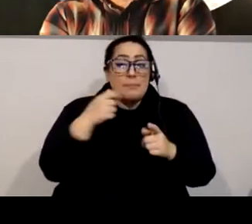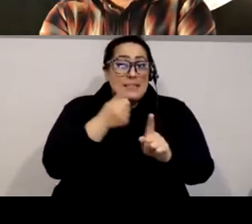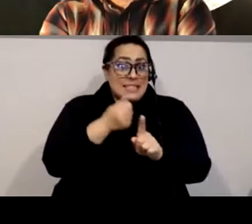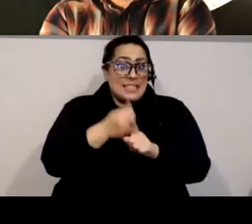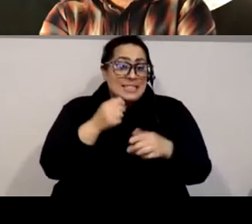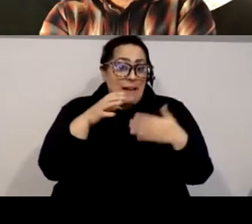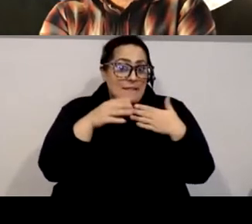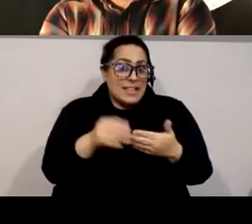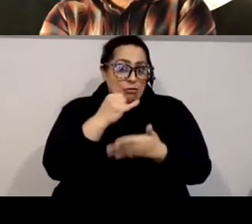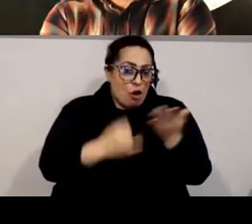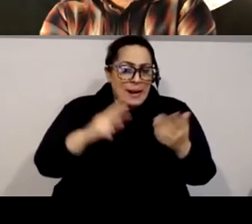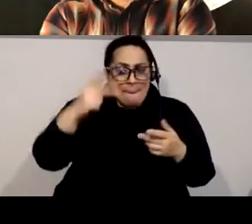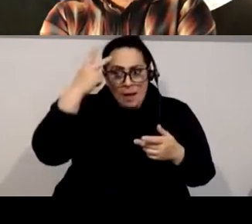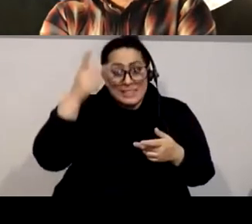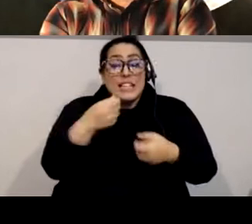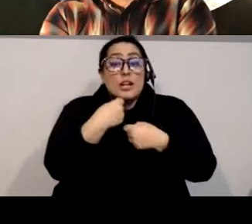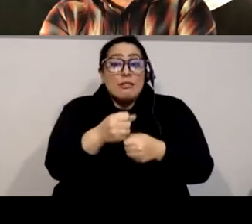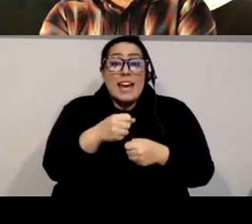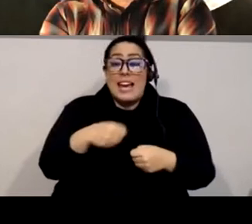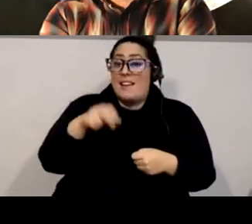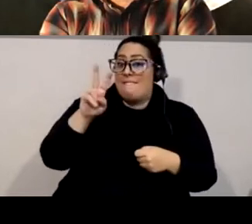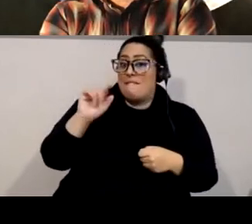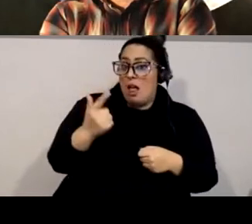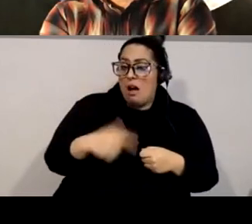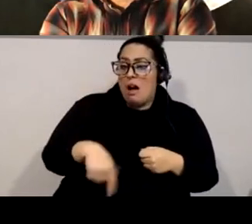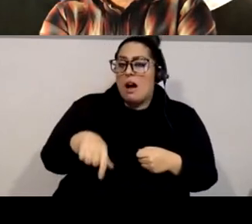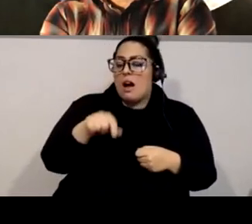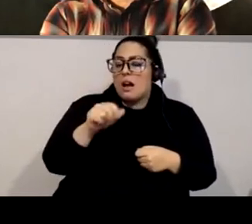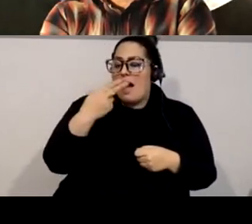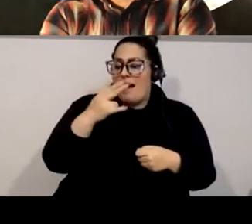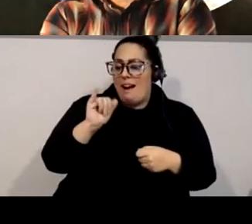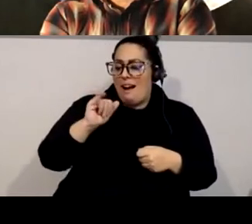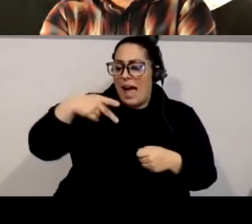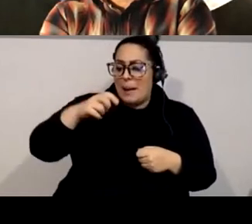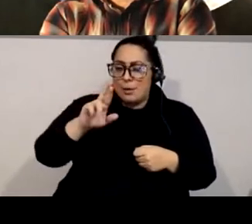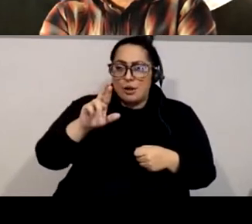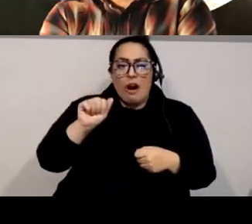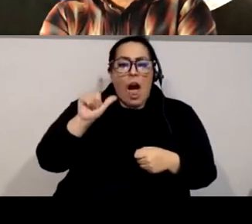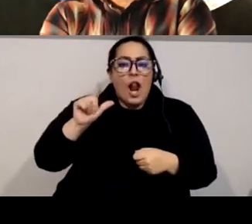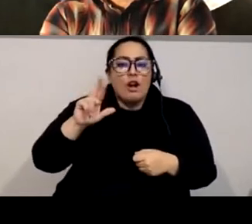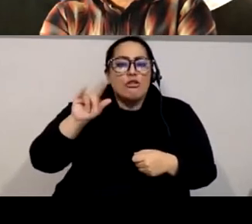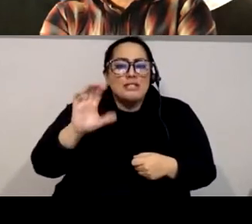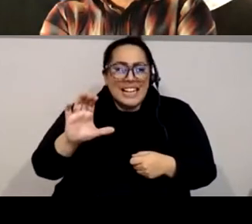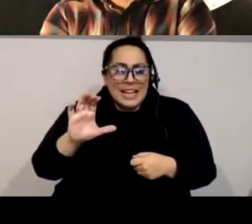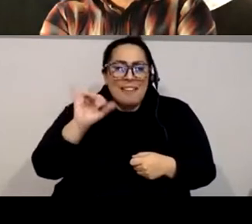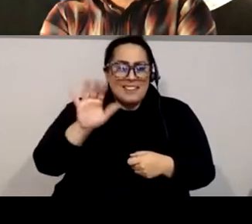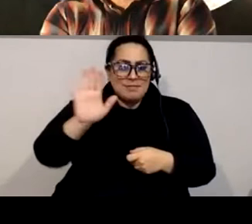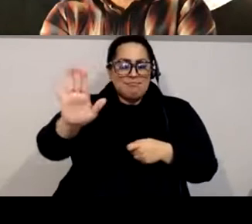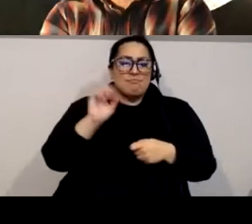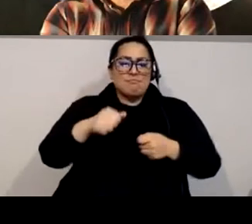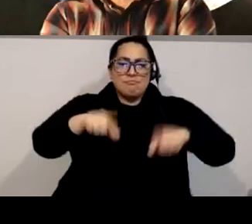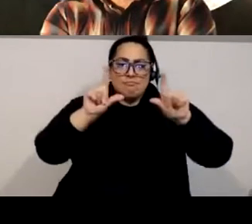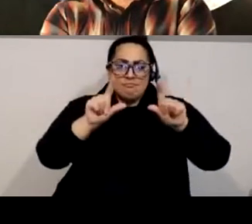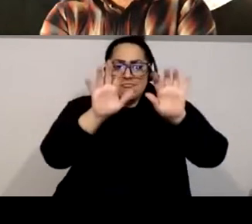co-founded the publication Hyperallergic in 2009 in response to changes in the art world, the publishing industry, and the distribution of